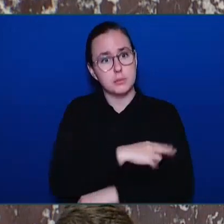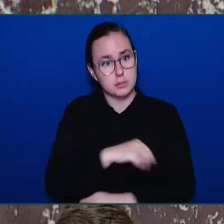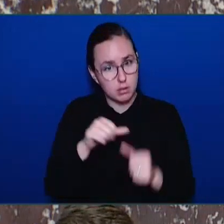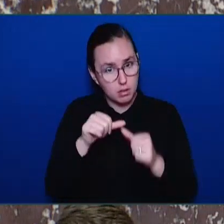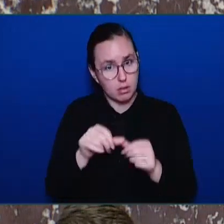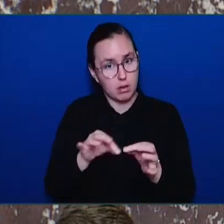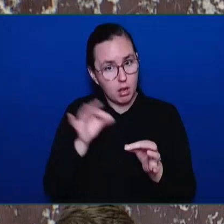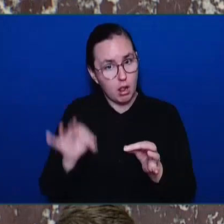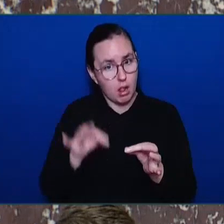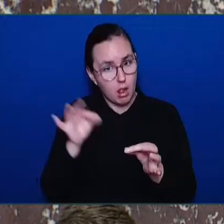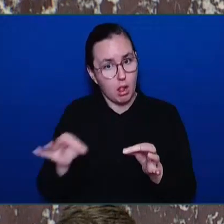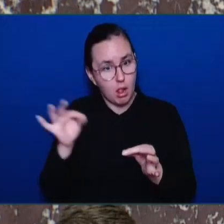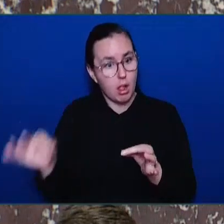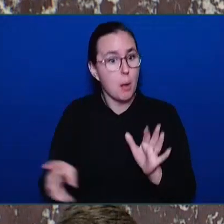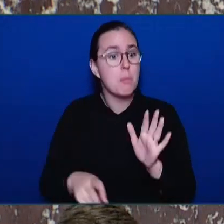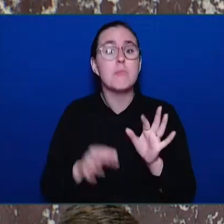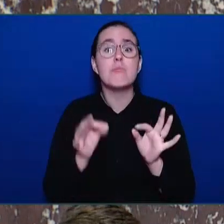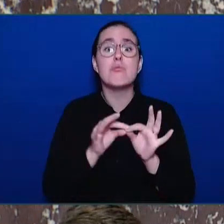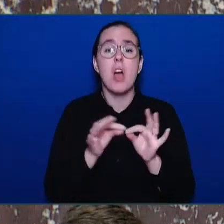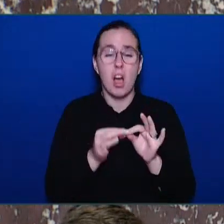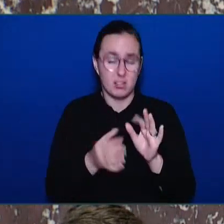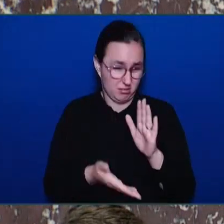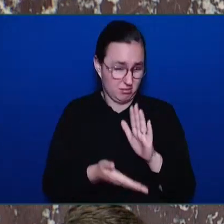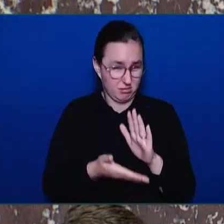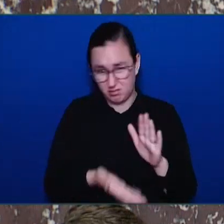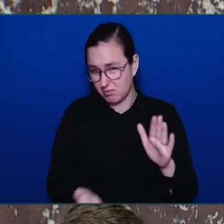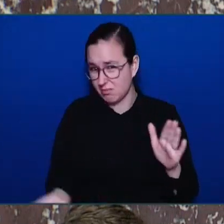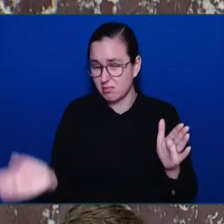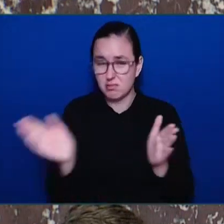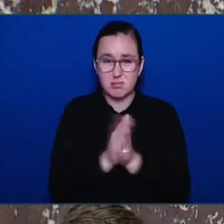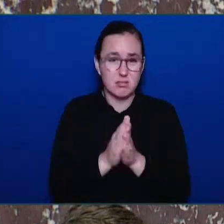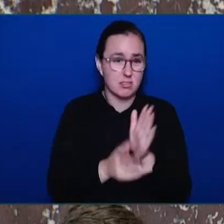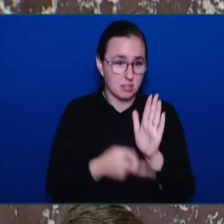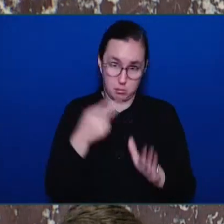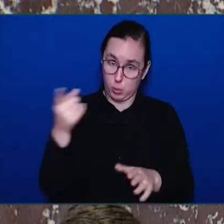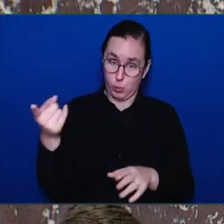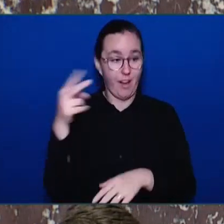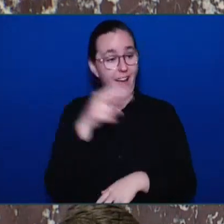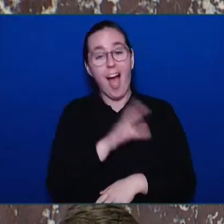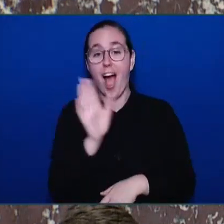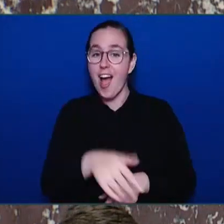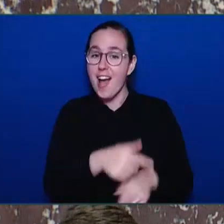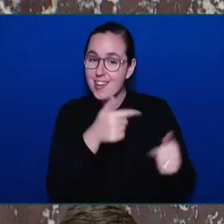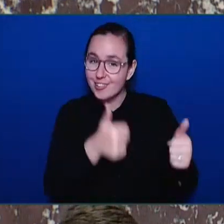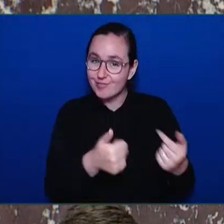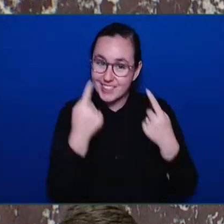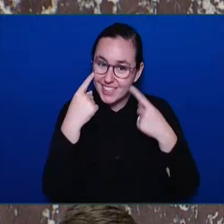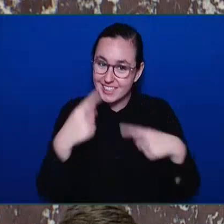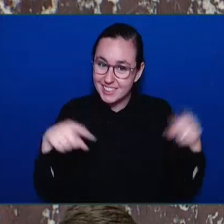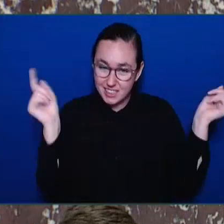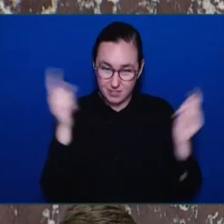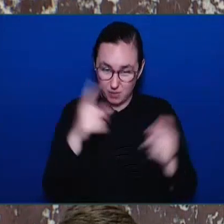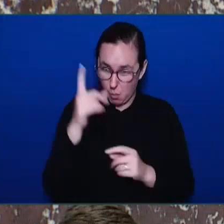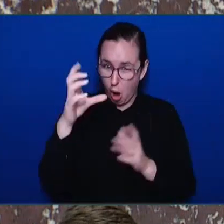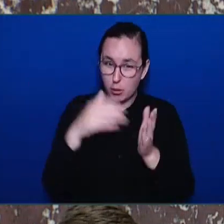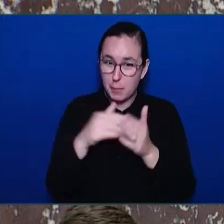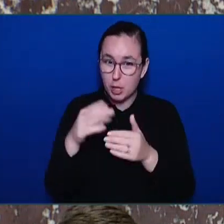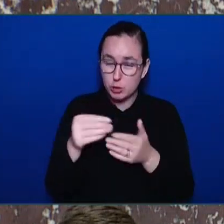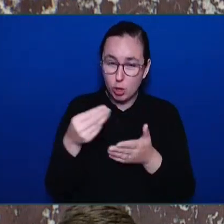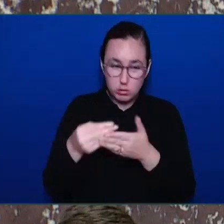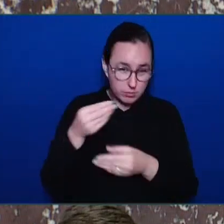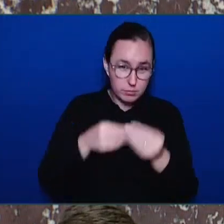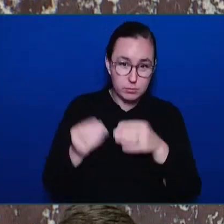government. A collections building that's $100 million over budget and delayed is considered a success. And now we have the Premier